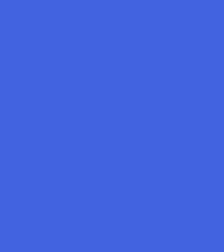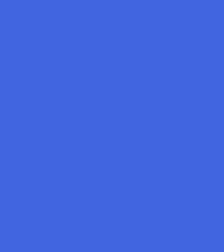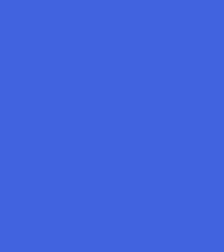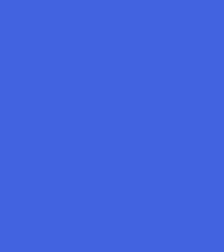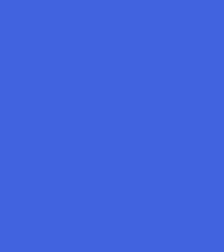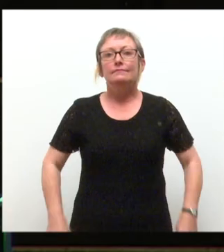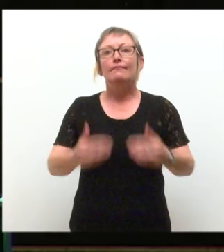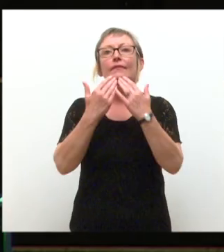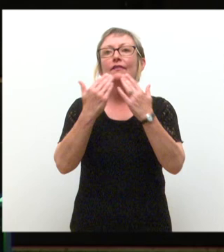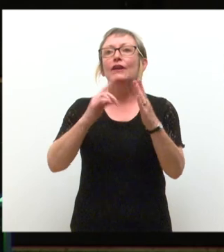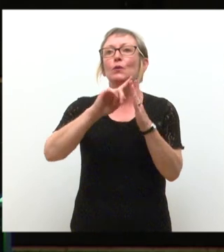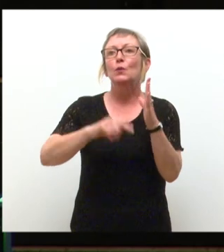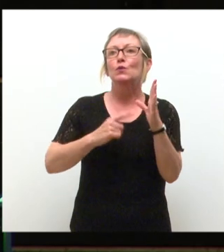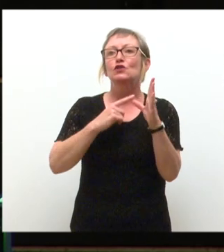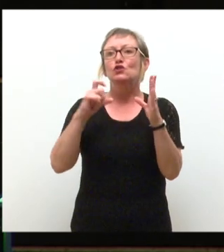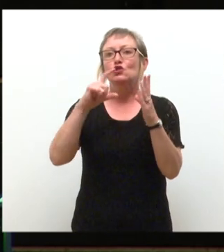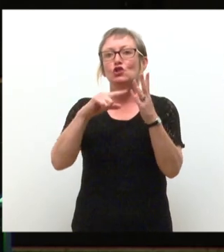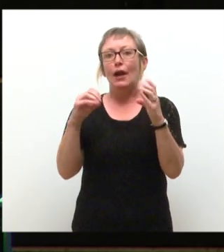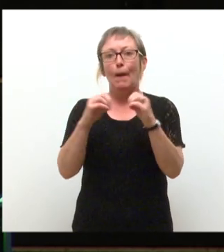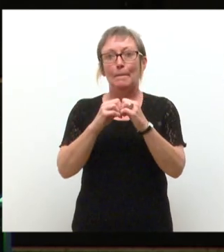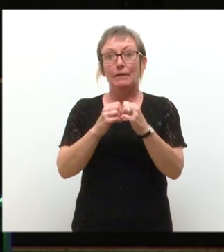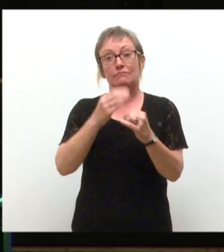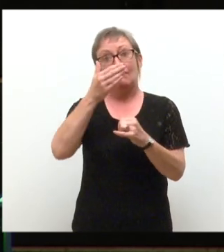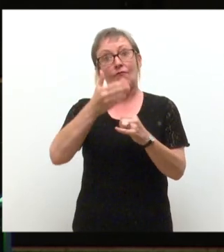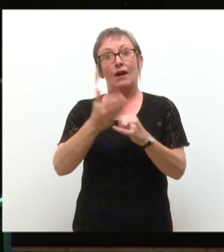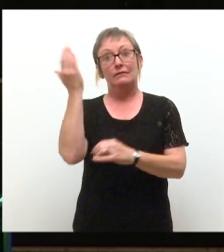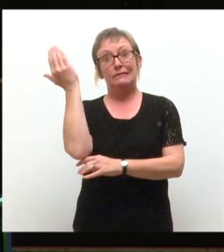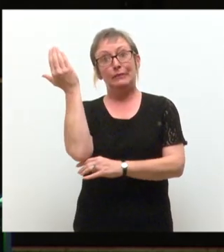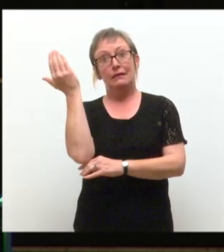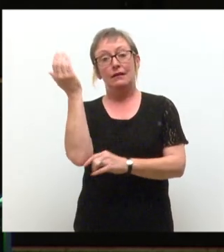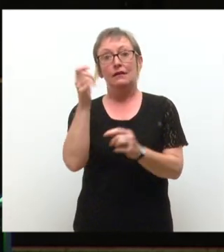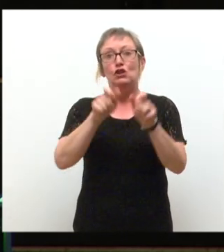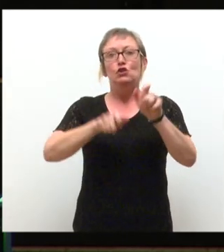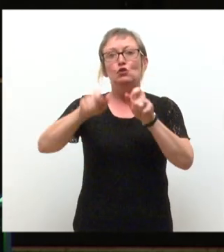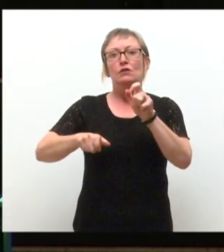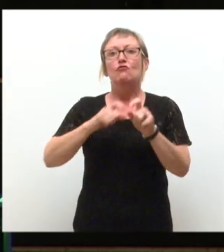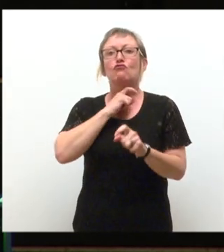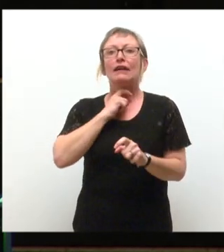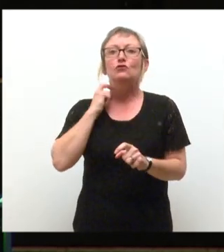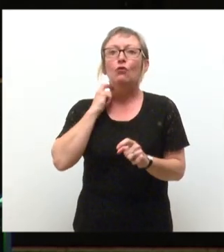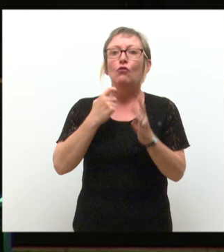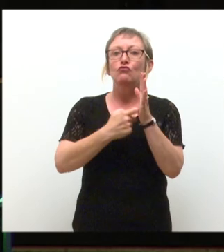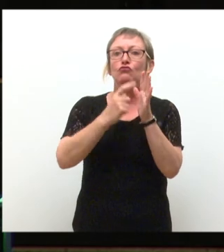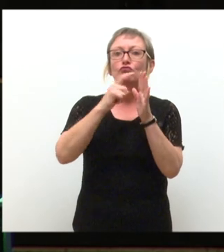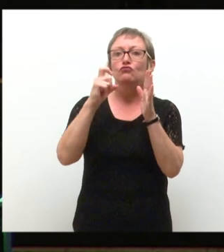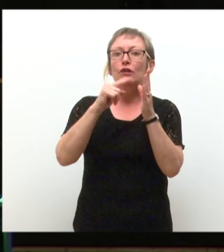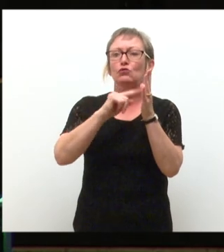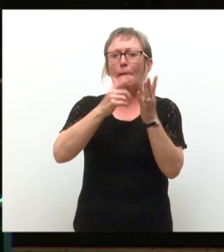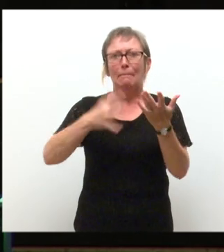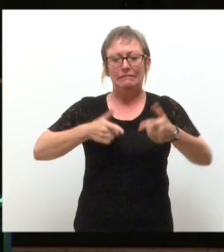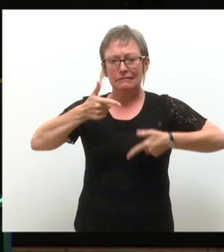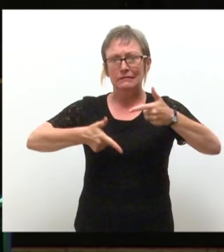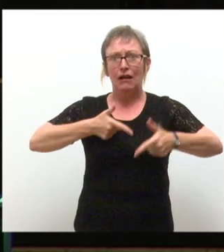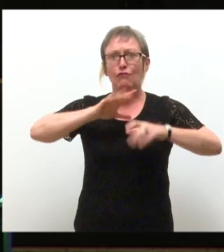Thanks Jacob. Our final welcome speaker is our student rector who's recently cycled around the world